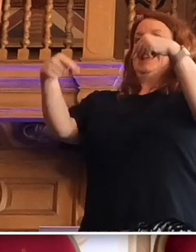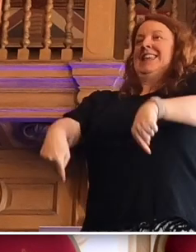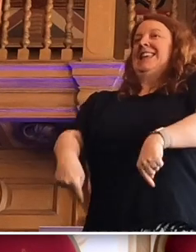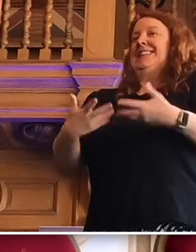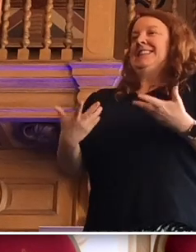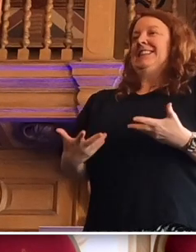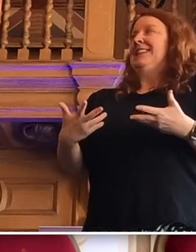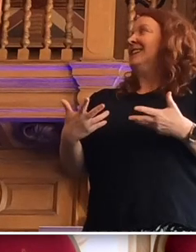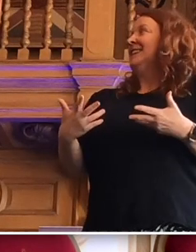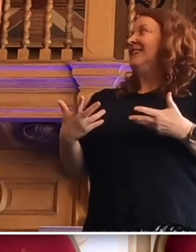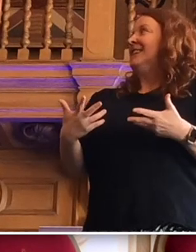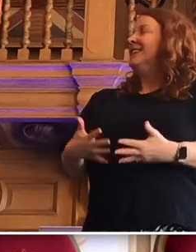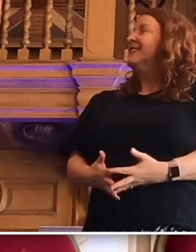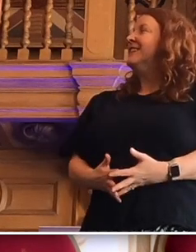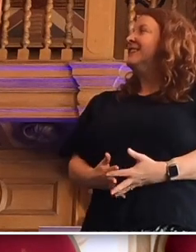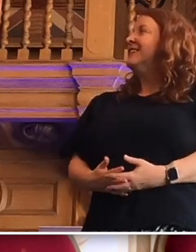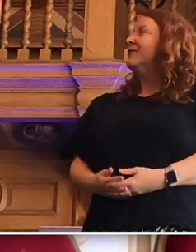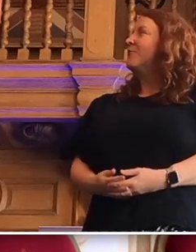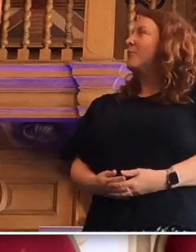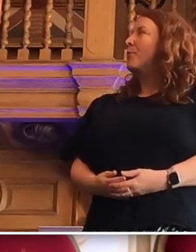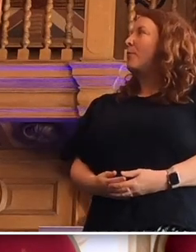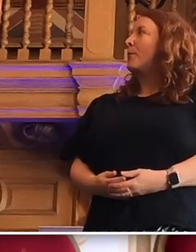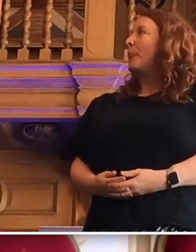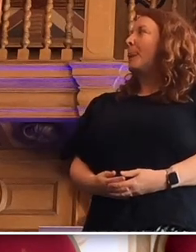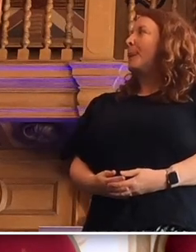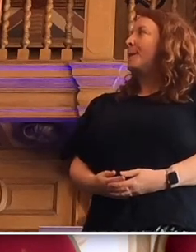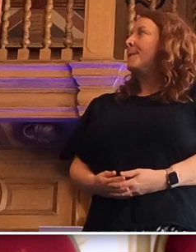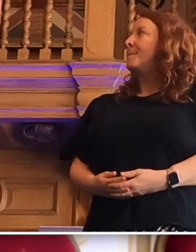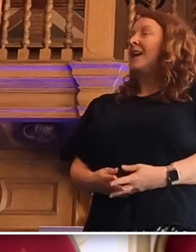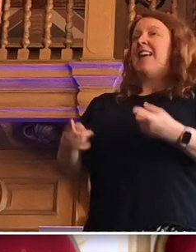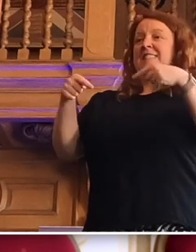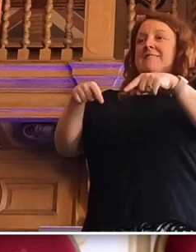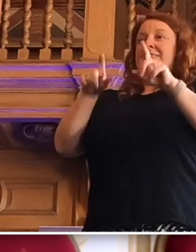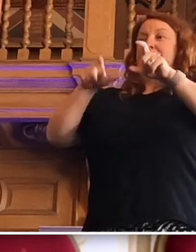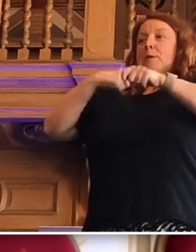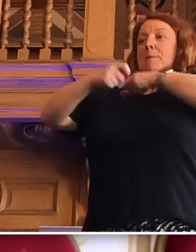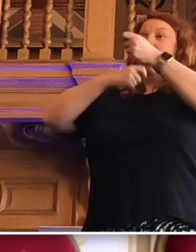here and the idea that Leeds could be a Marmot city.